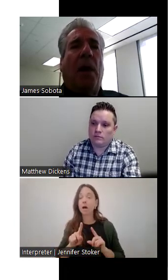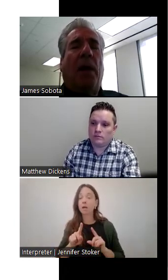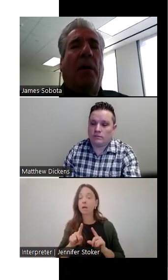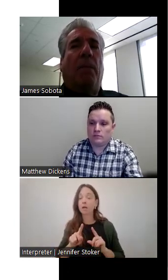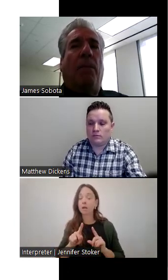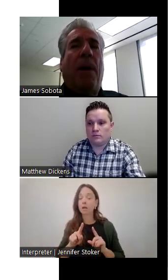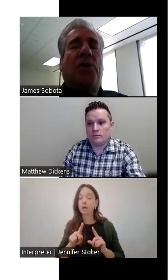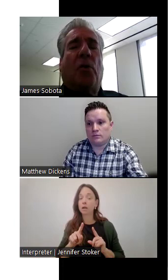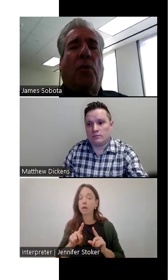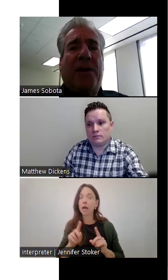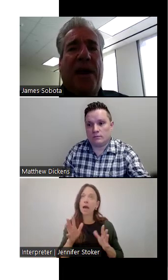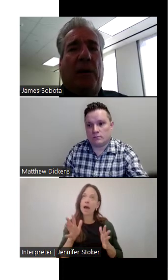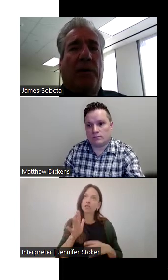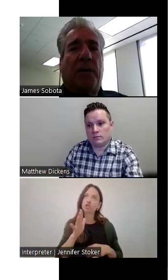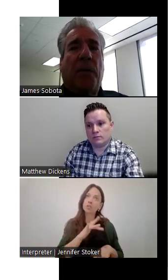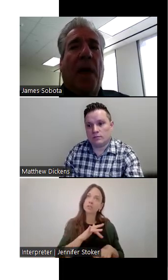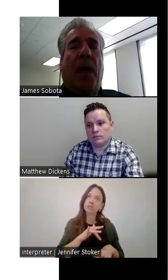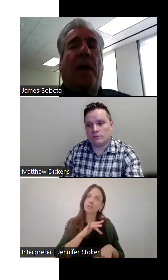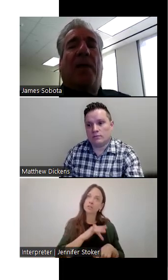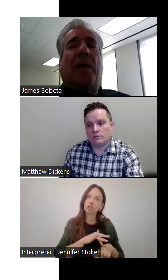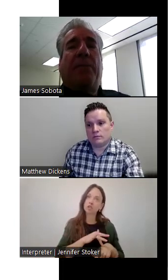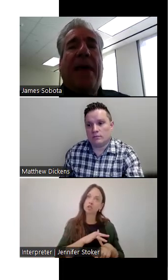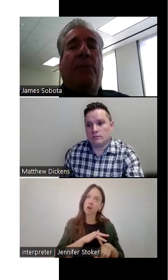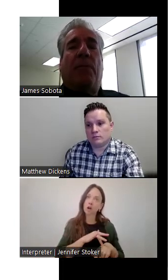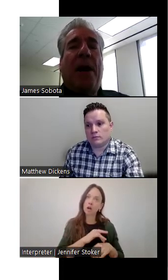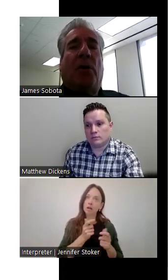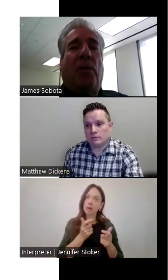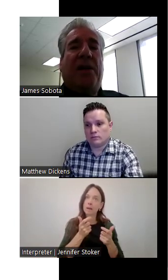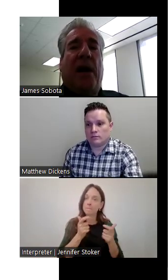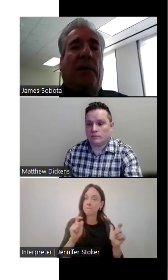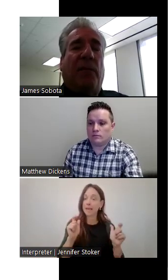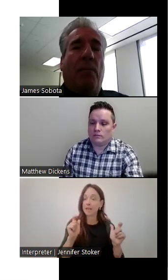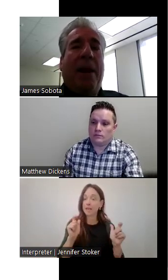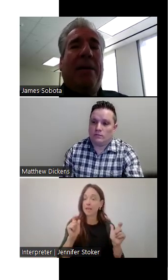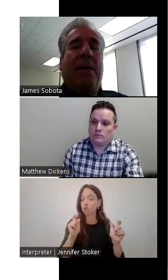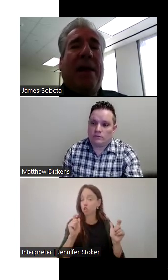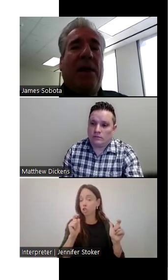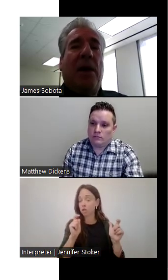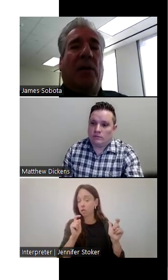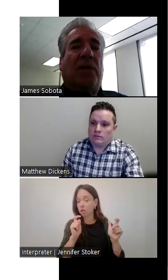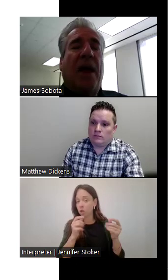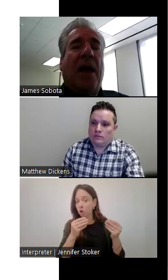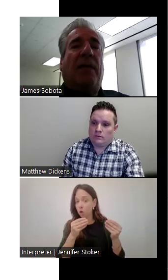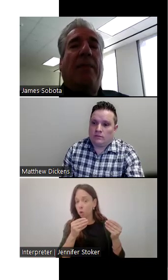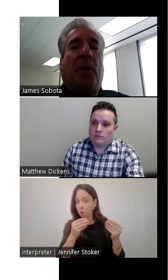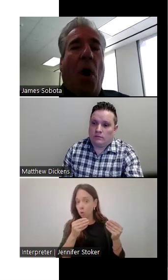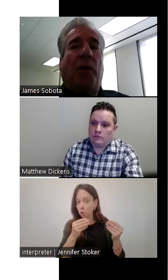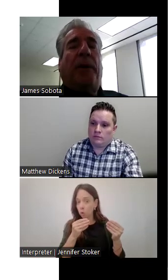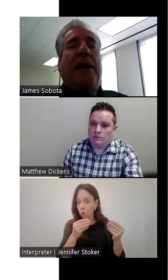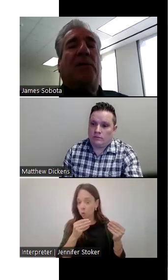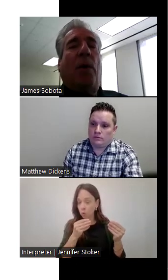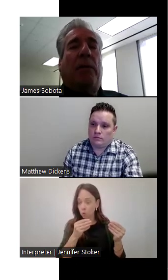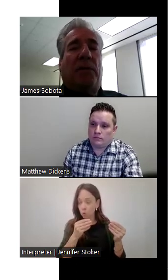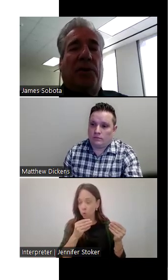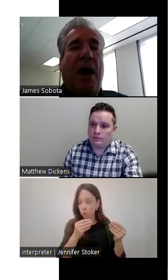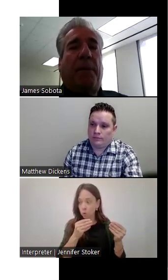major retailers, the same thing with major retailers for many, many years, they've called